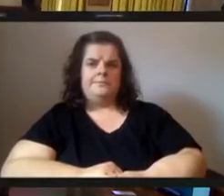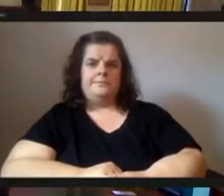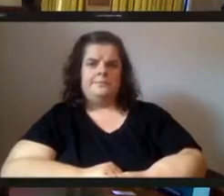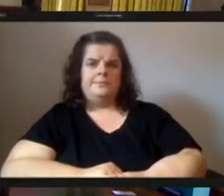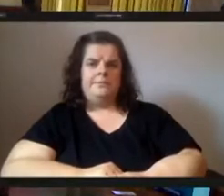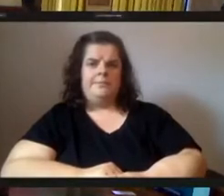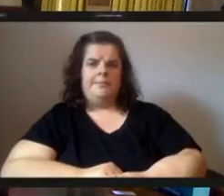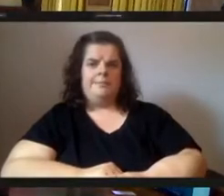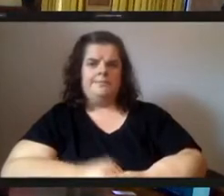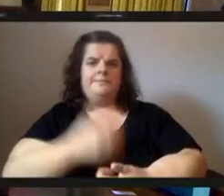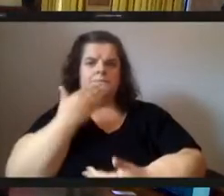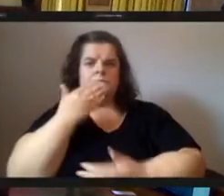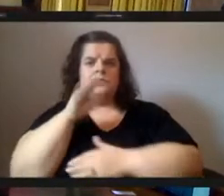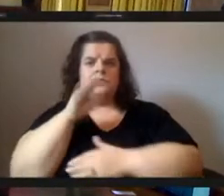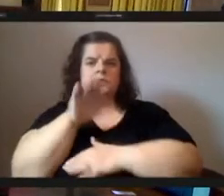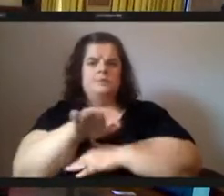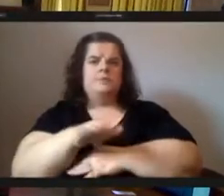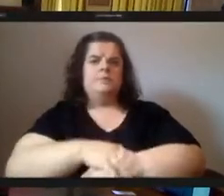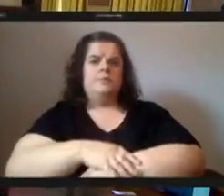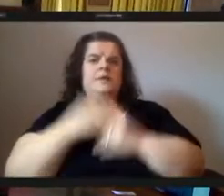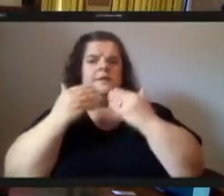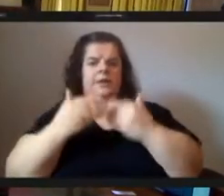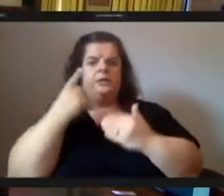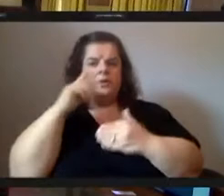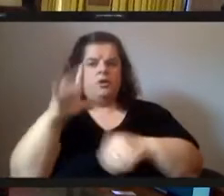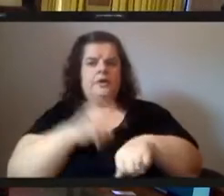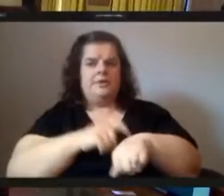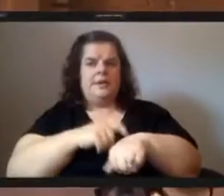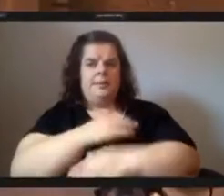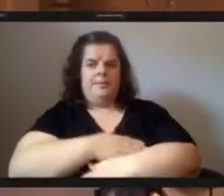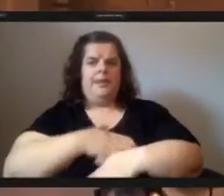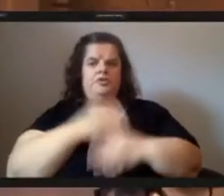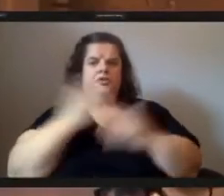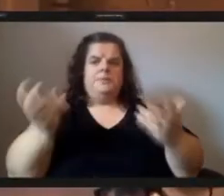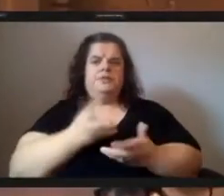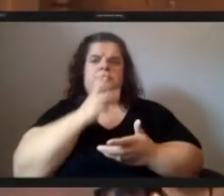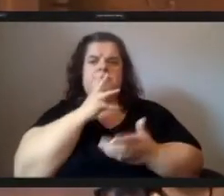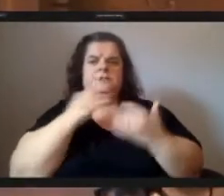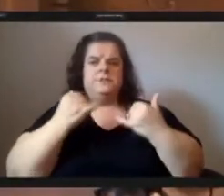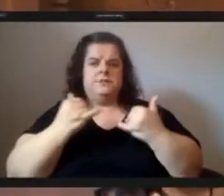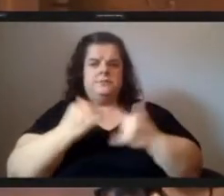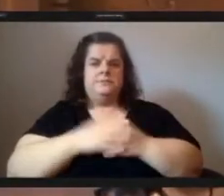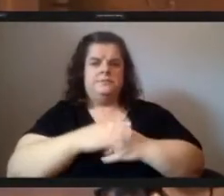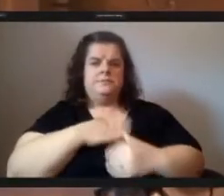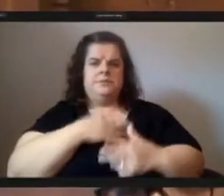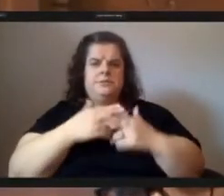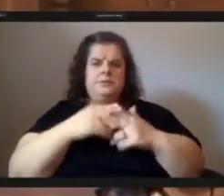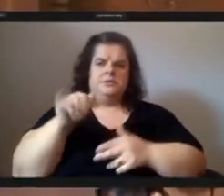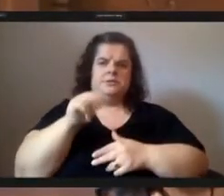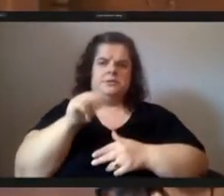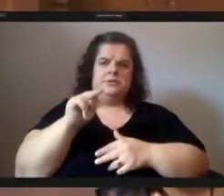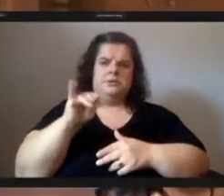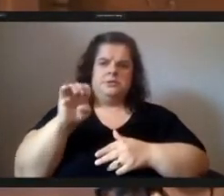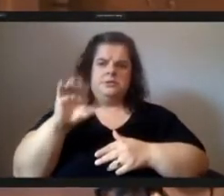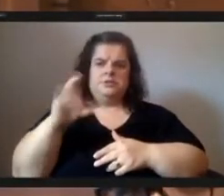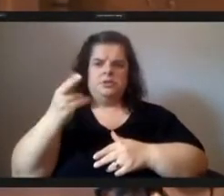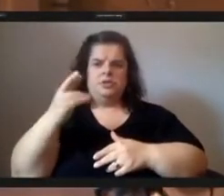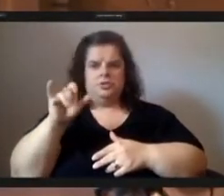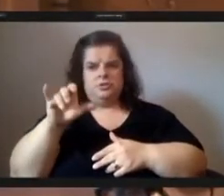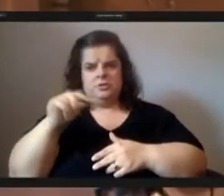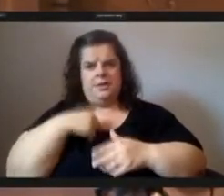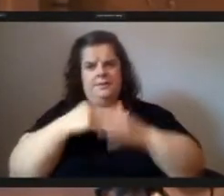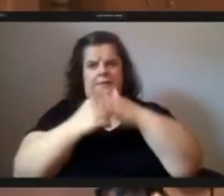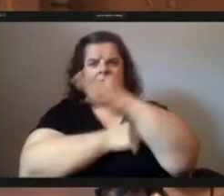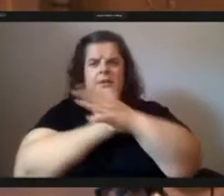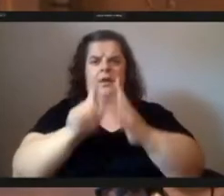good afternoon thank you for your time it's a pleasure to be here and speak with you today my name is jamie christian and i am the founder and executive director